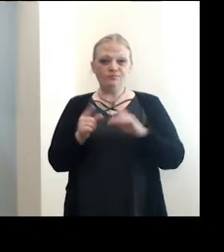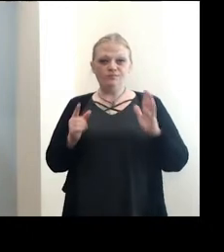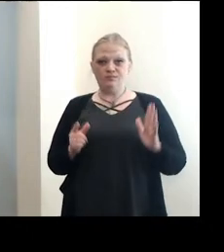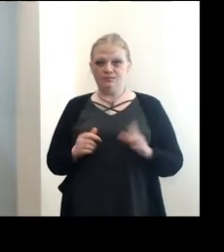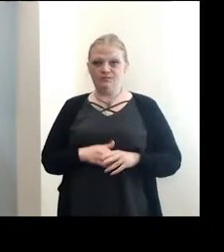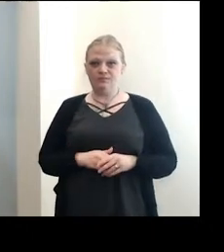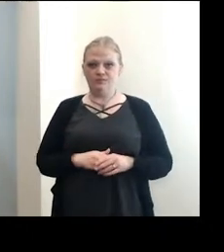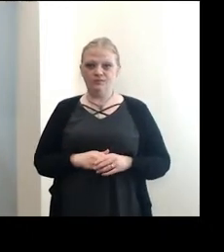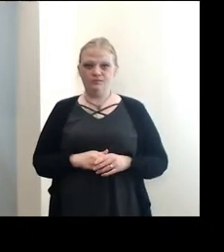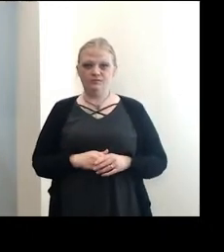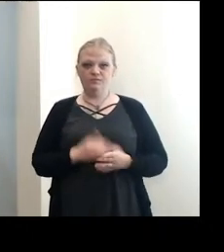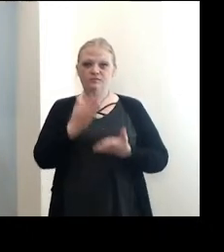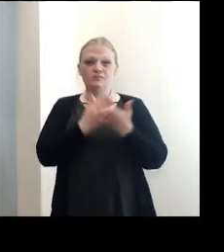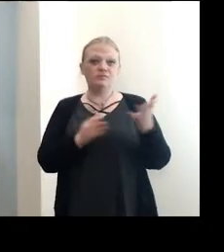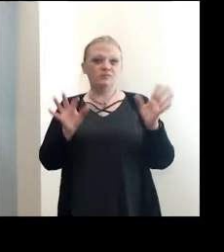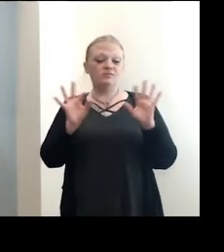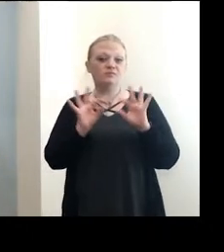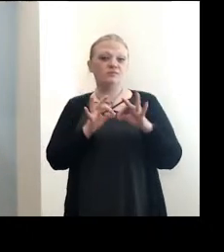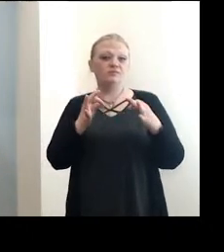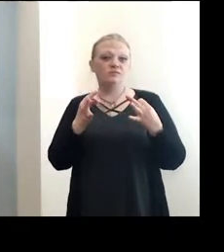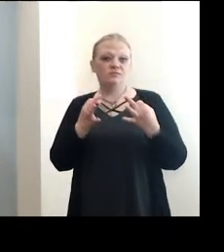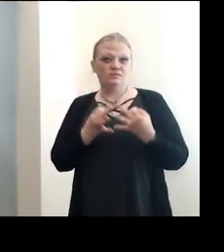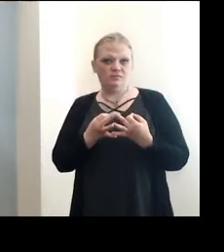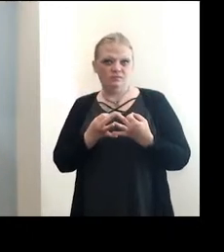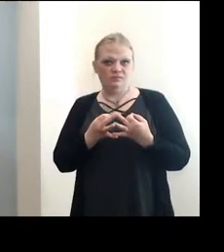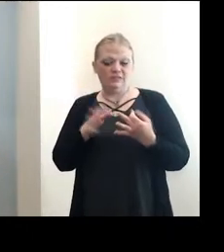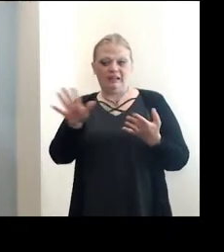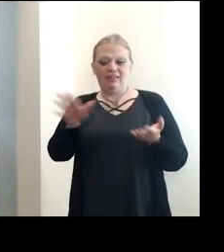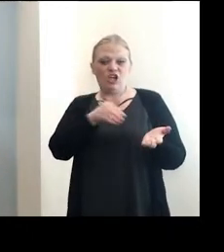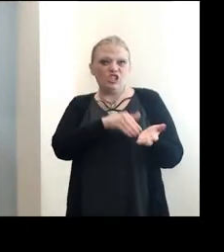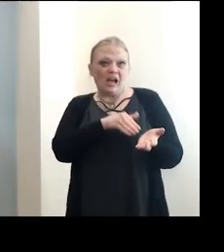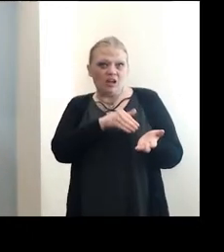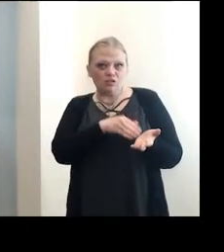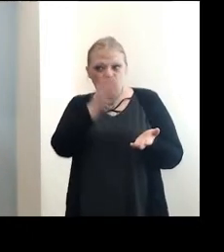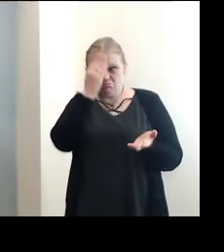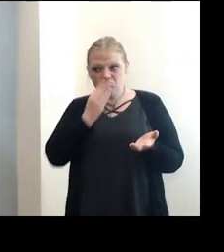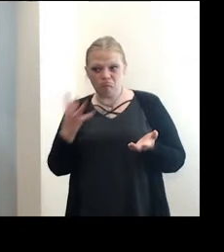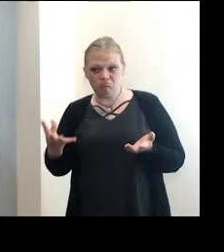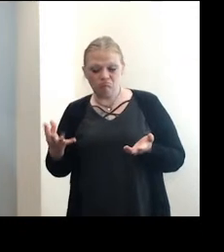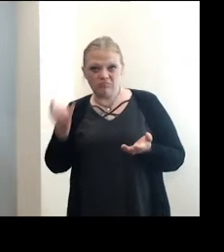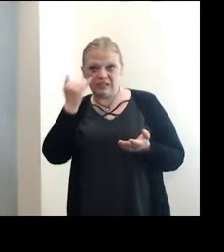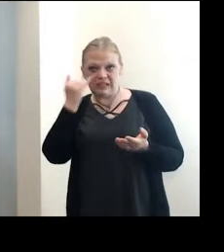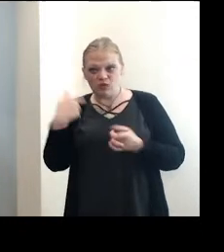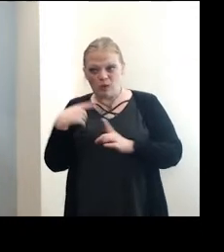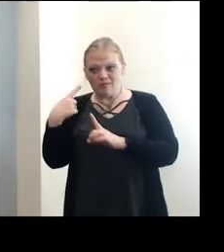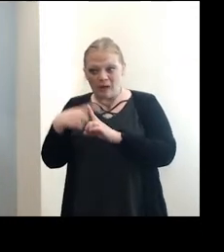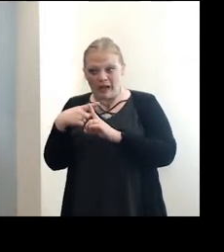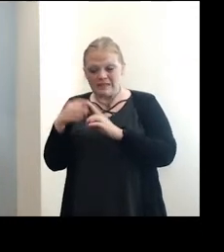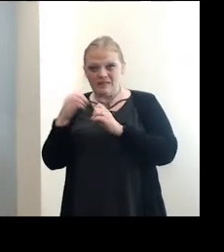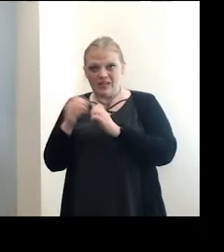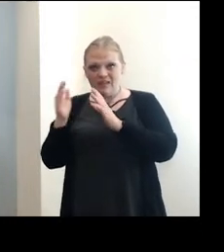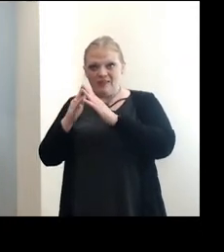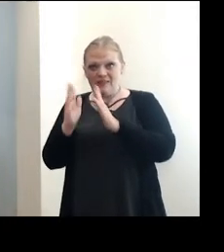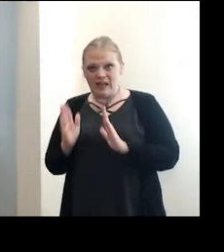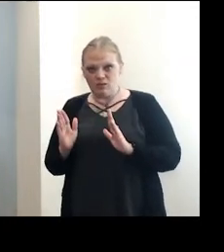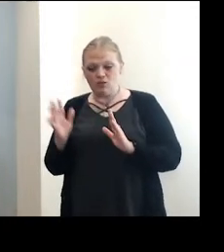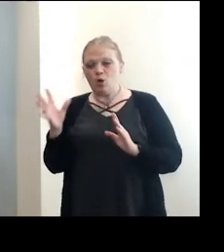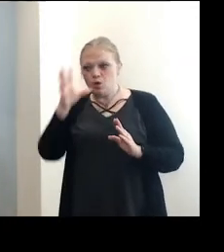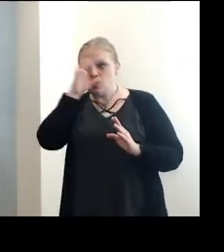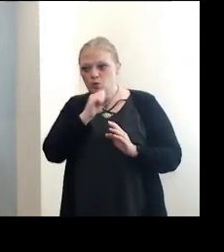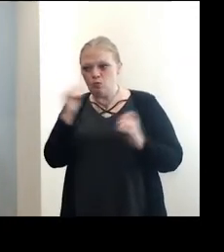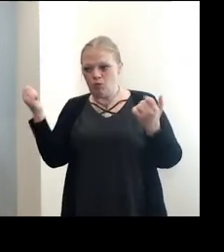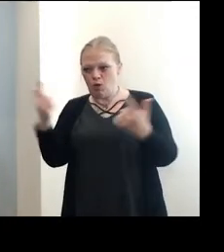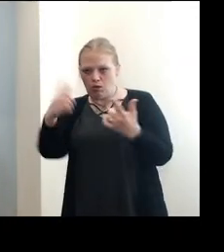that there are, uh, some families, um, they're being told by their healthcare provider that if there's a case in the household, you know, just assume